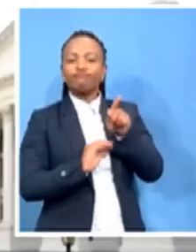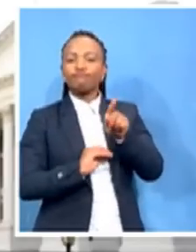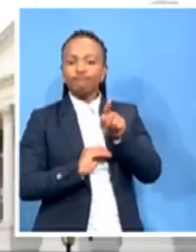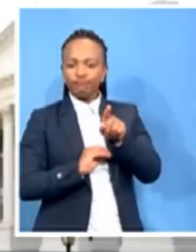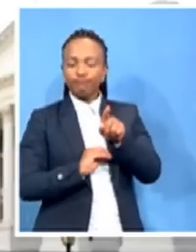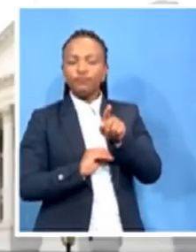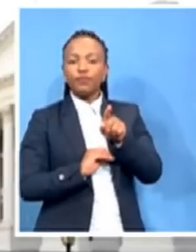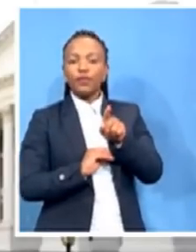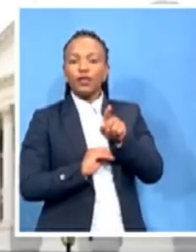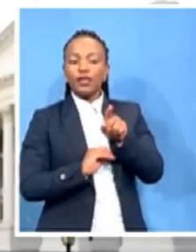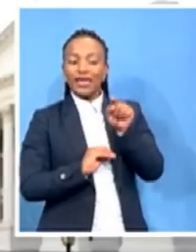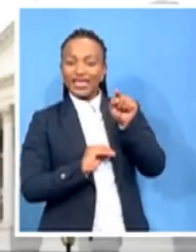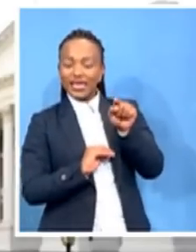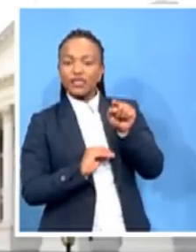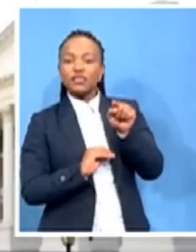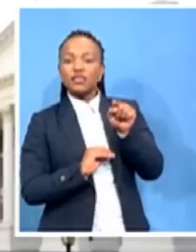industry.